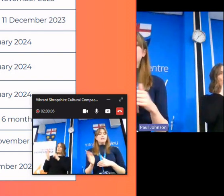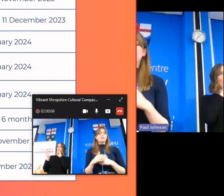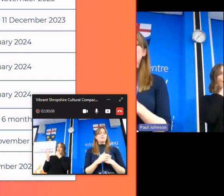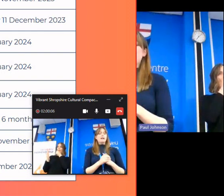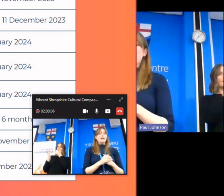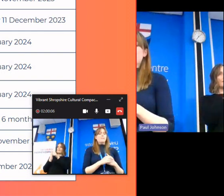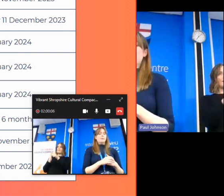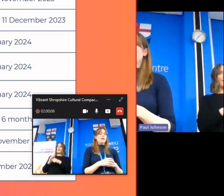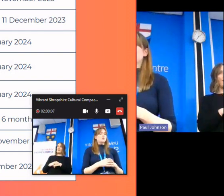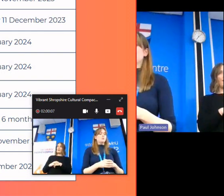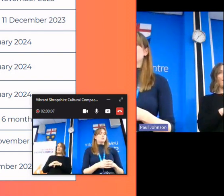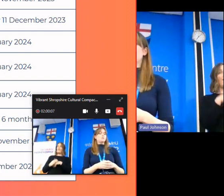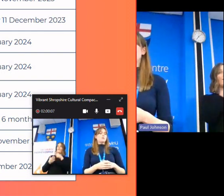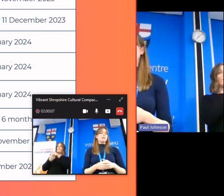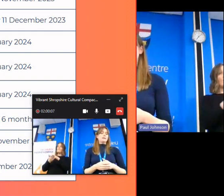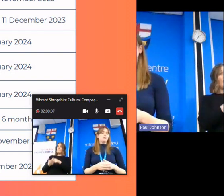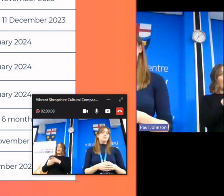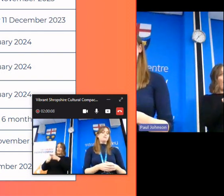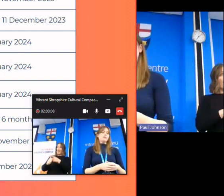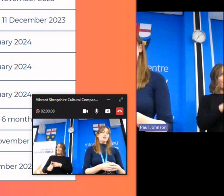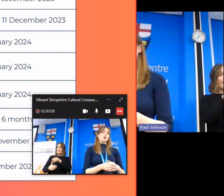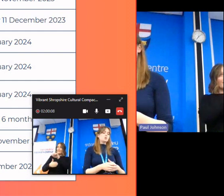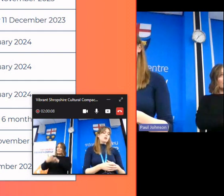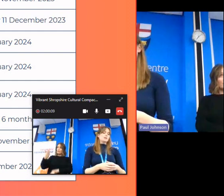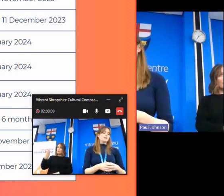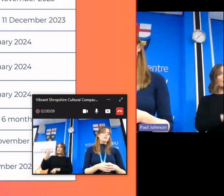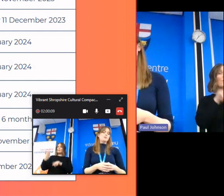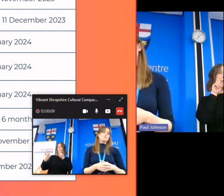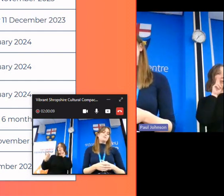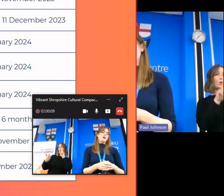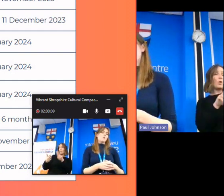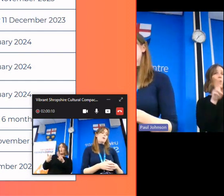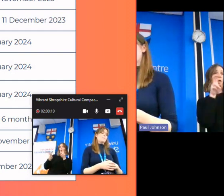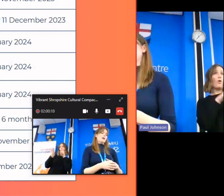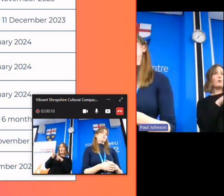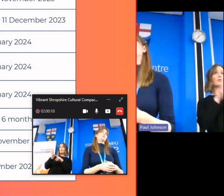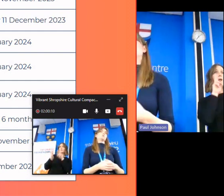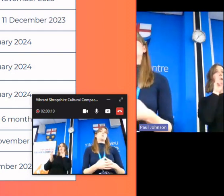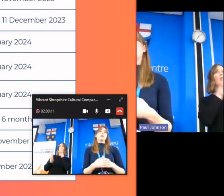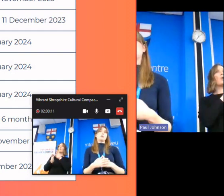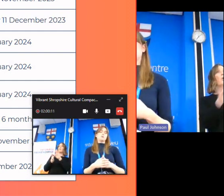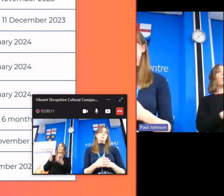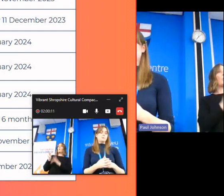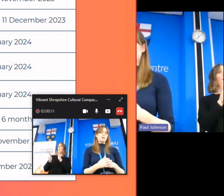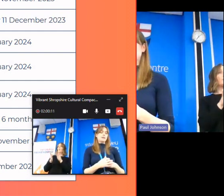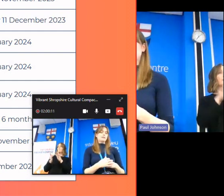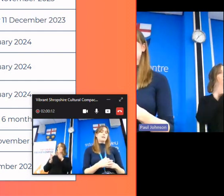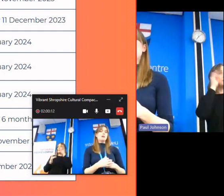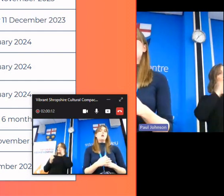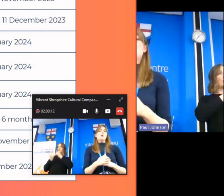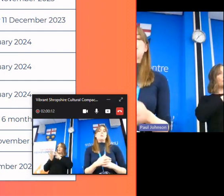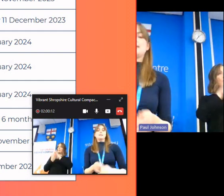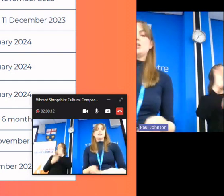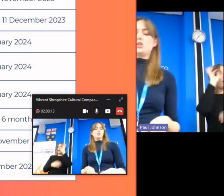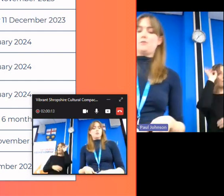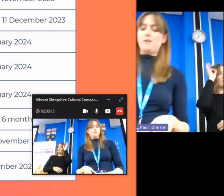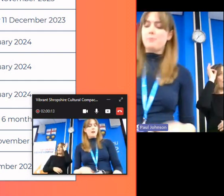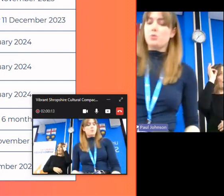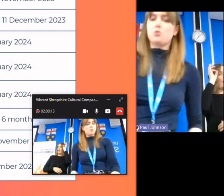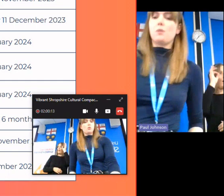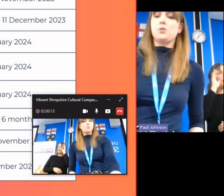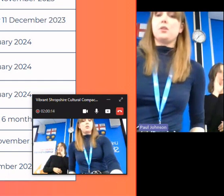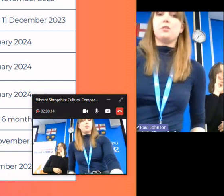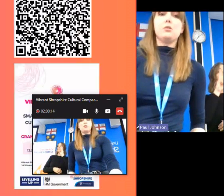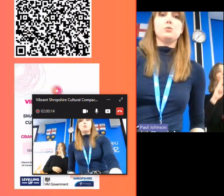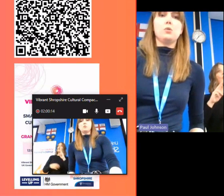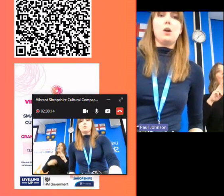the funding to fill out an application or to view an example of the funding contract you can visit our web page on the shropshire council website by searching